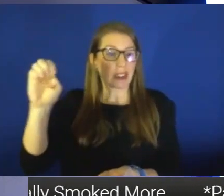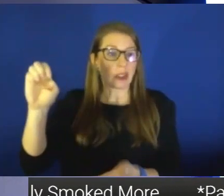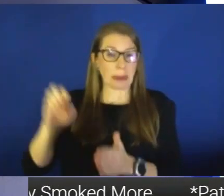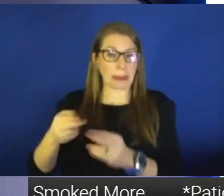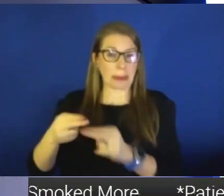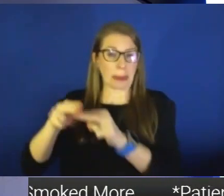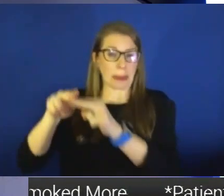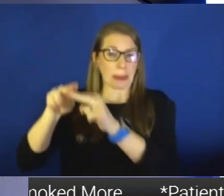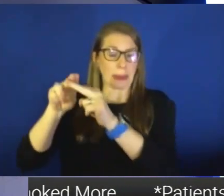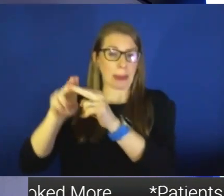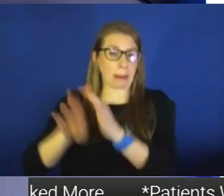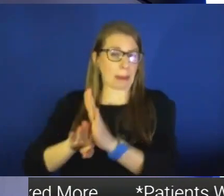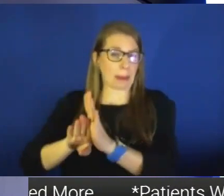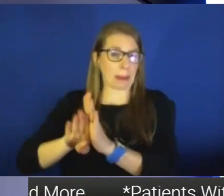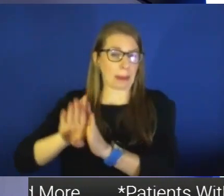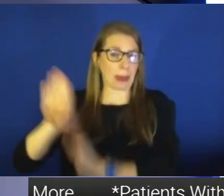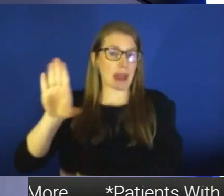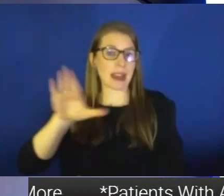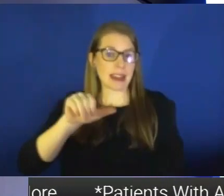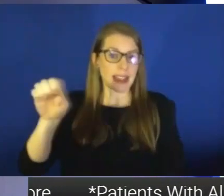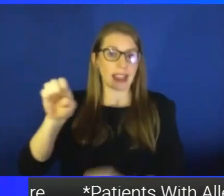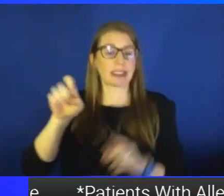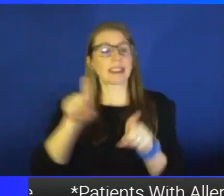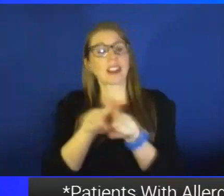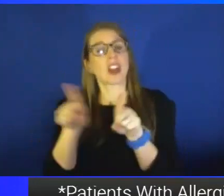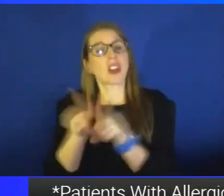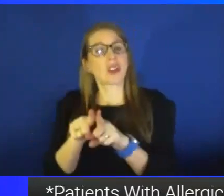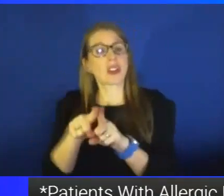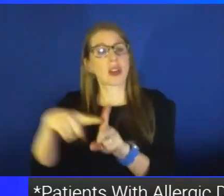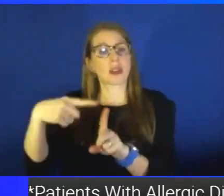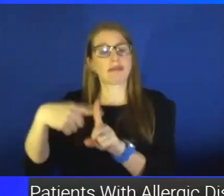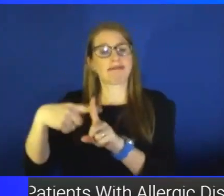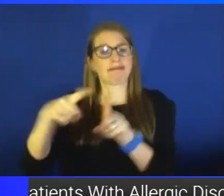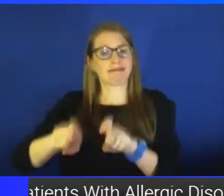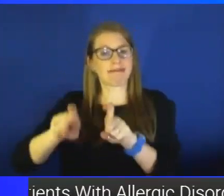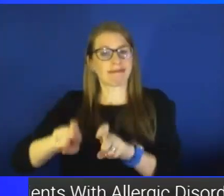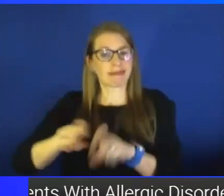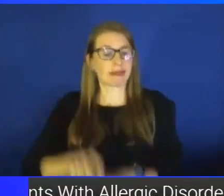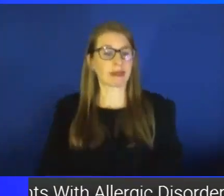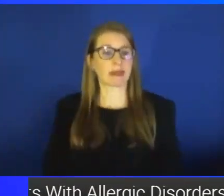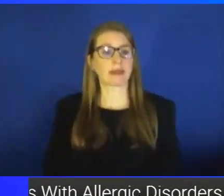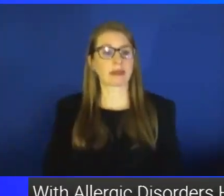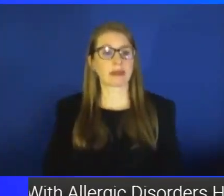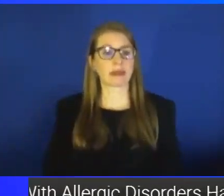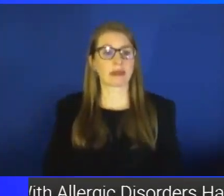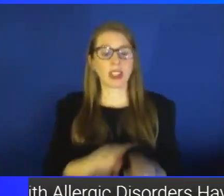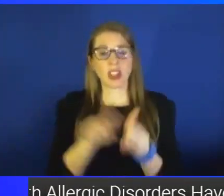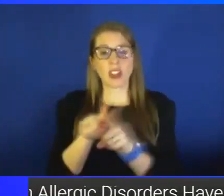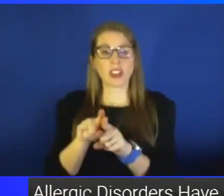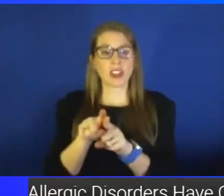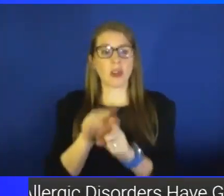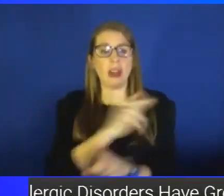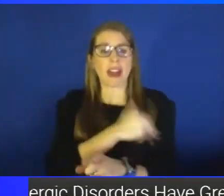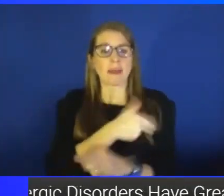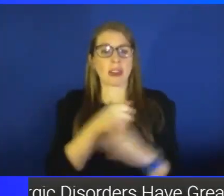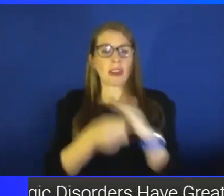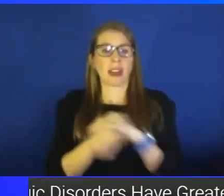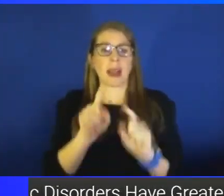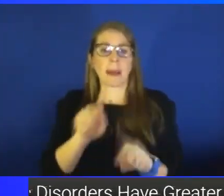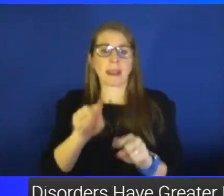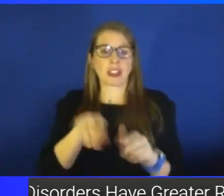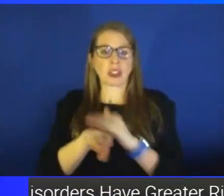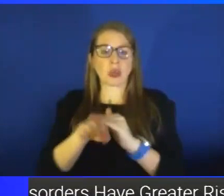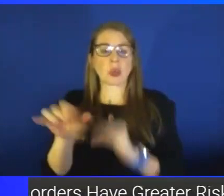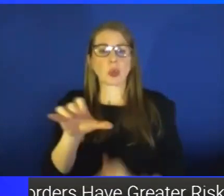in cases and test positivity, etc. And they're starting to see an uptick in hospital admissions as well. As we know,